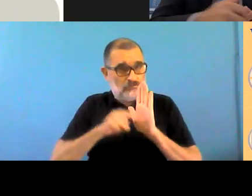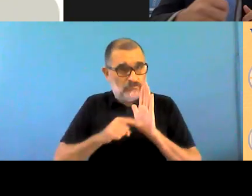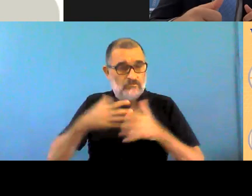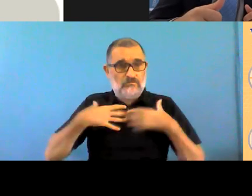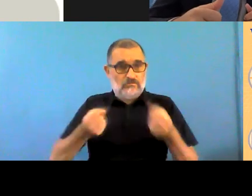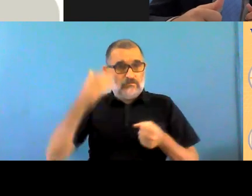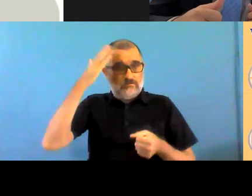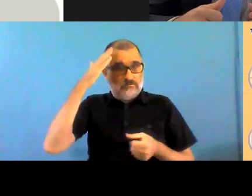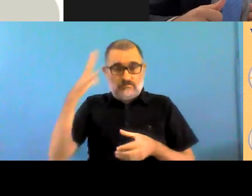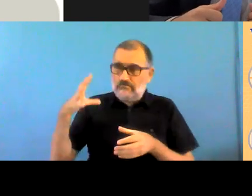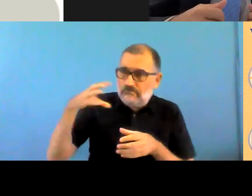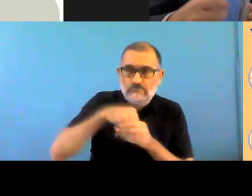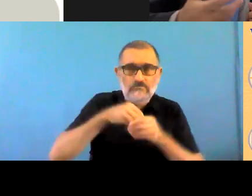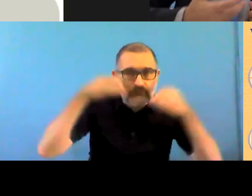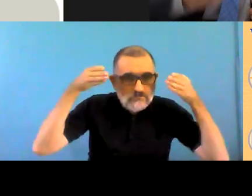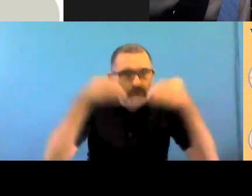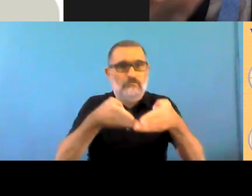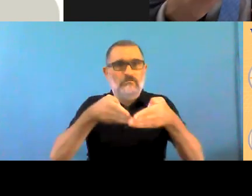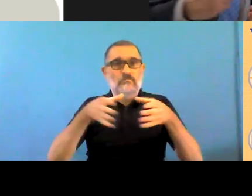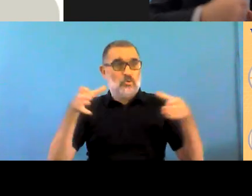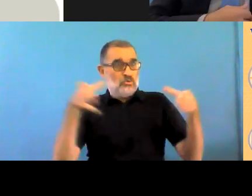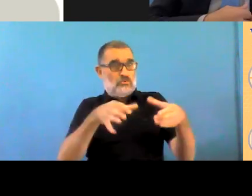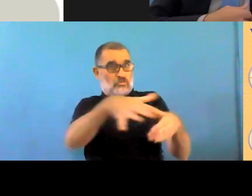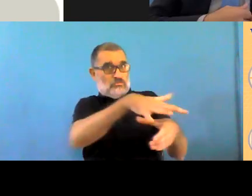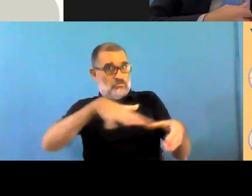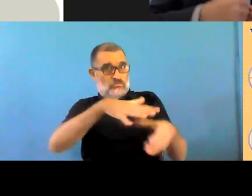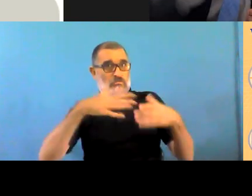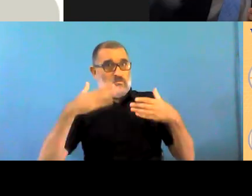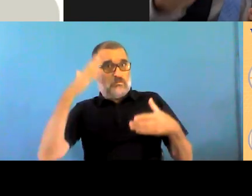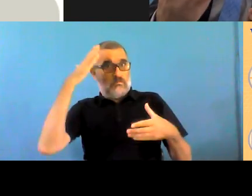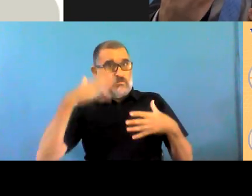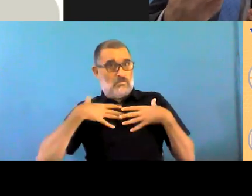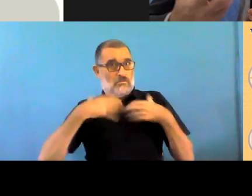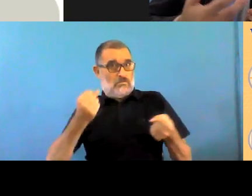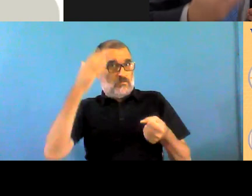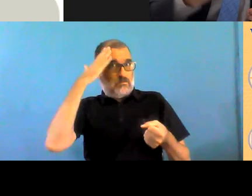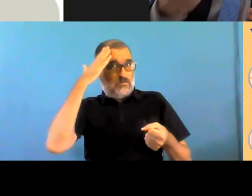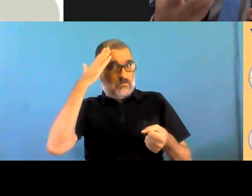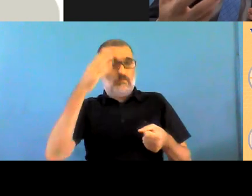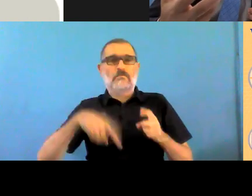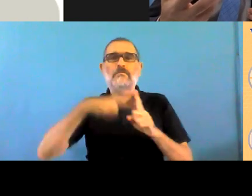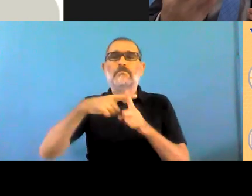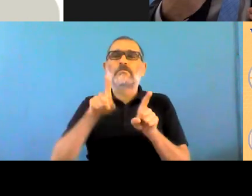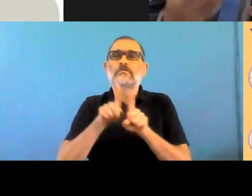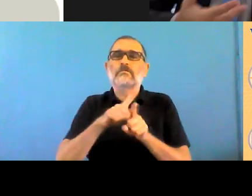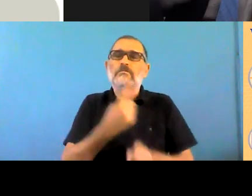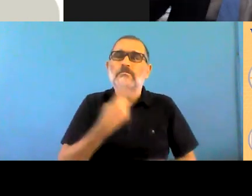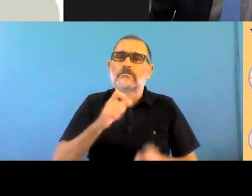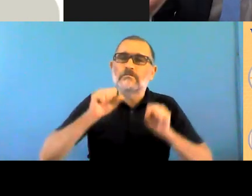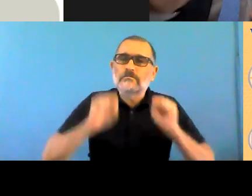support or how can social psychology and community psychology